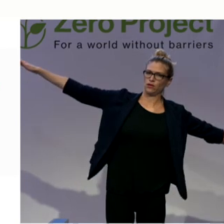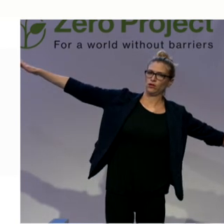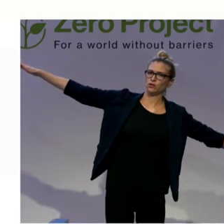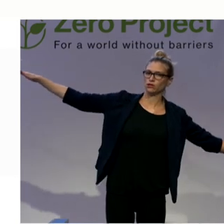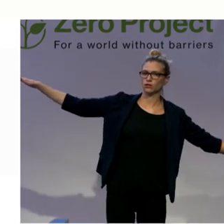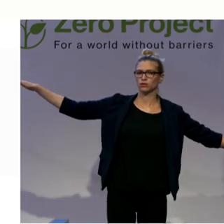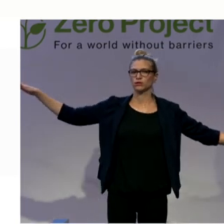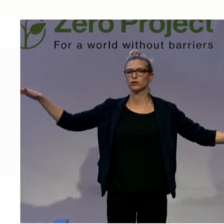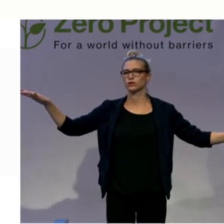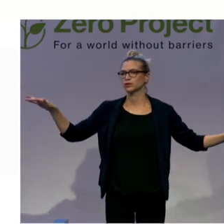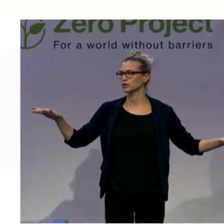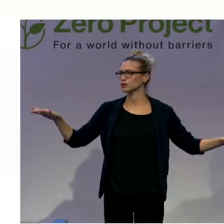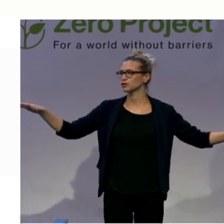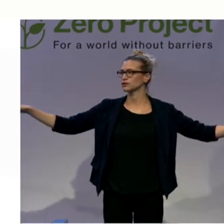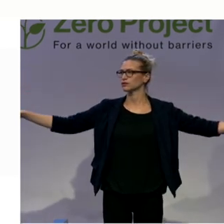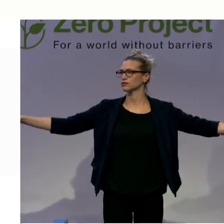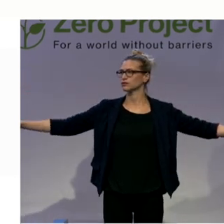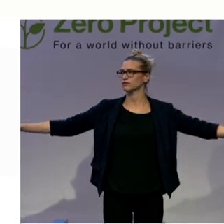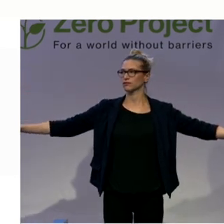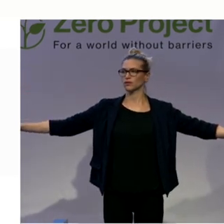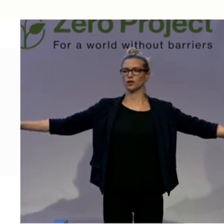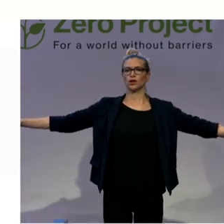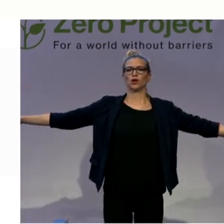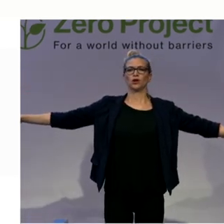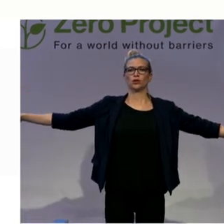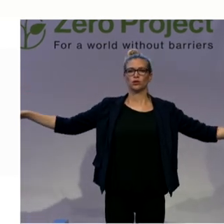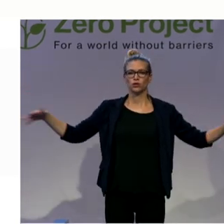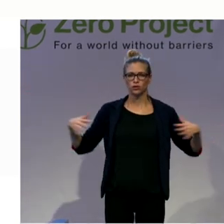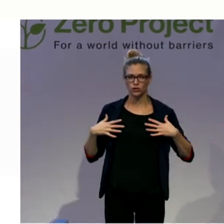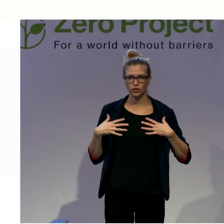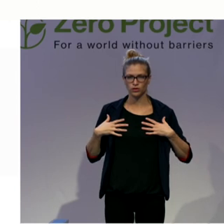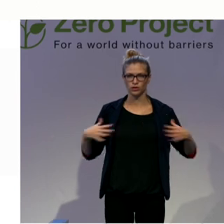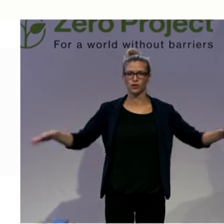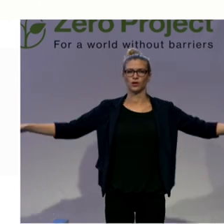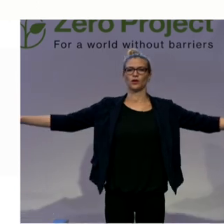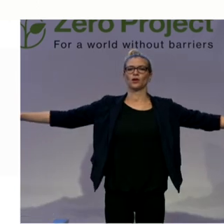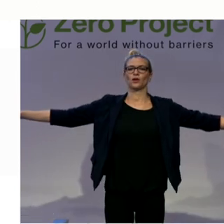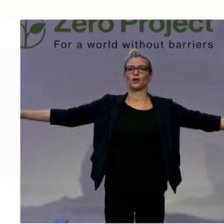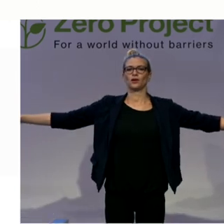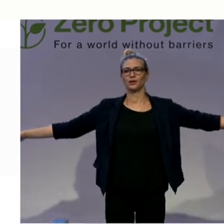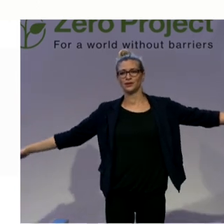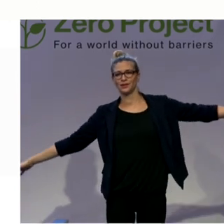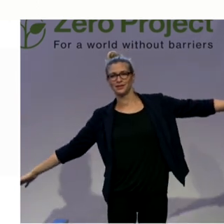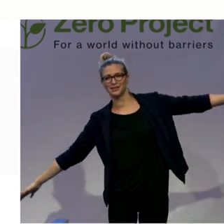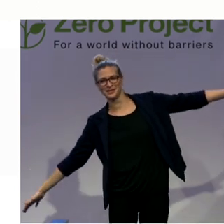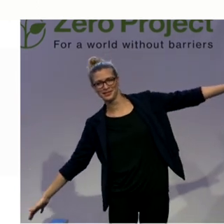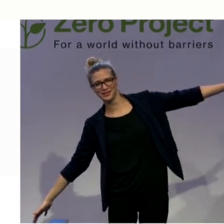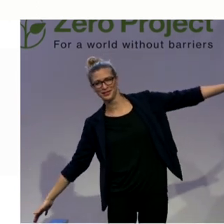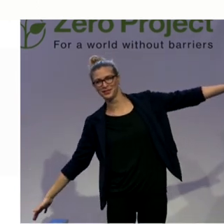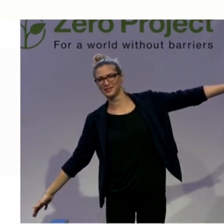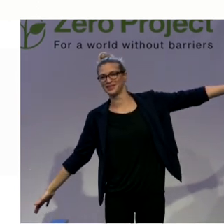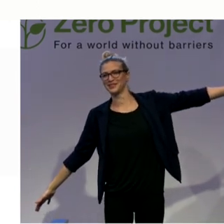stage. Let's do it again. Inhale and exhale as you flex